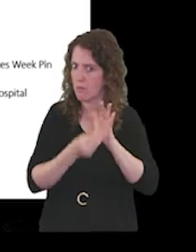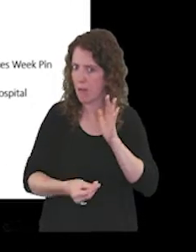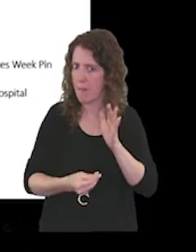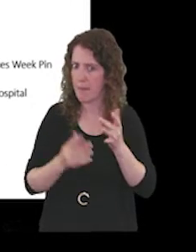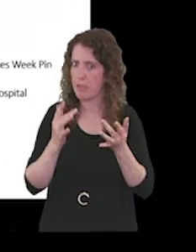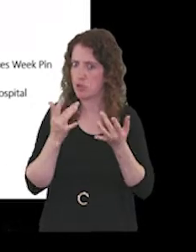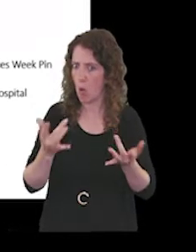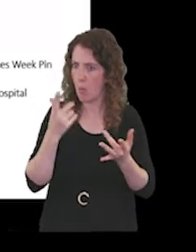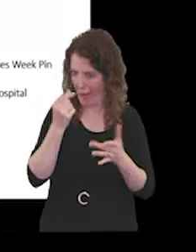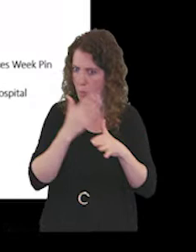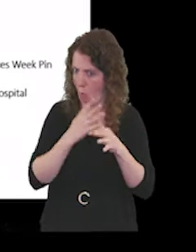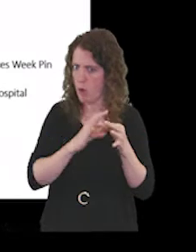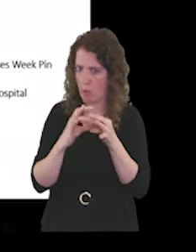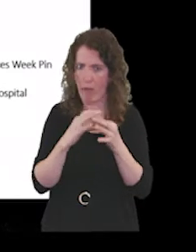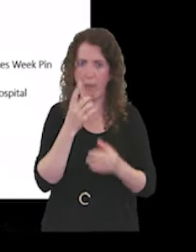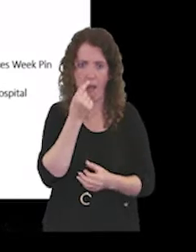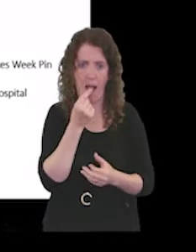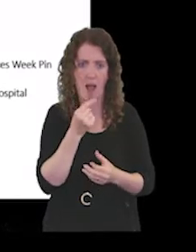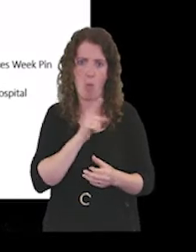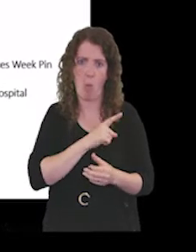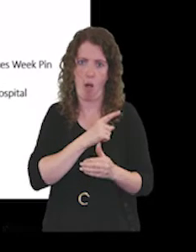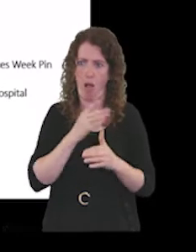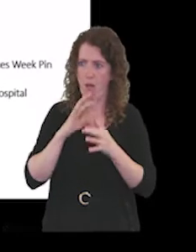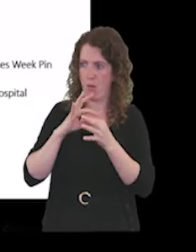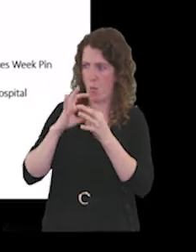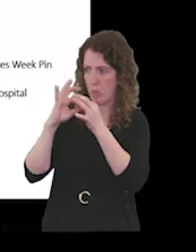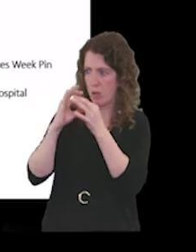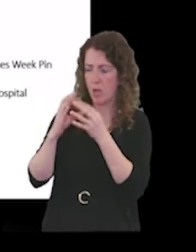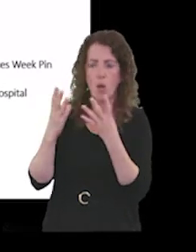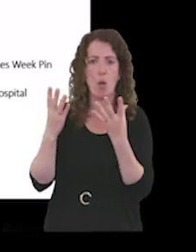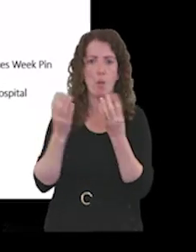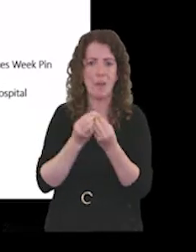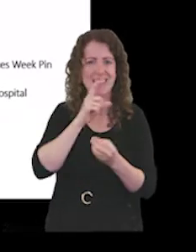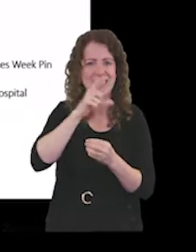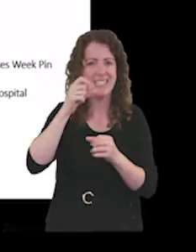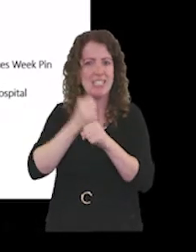the the CCG, the care commissioning.